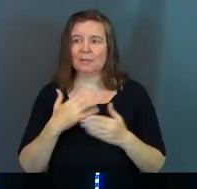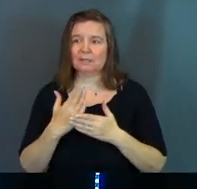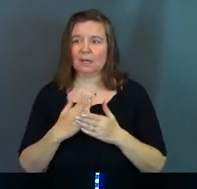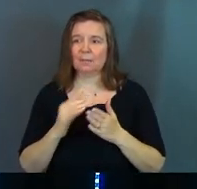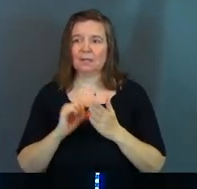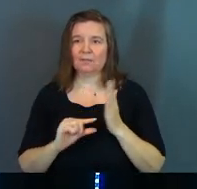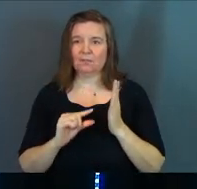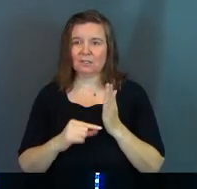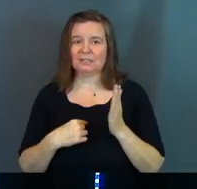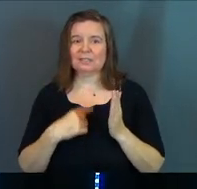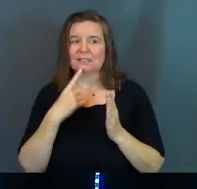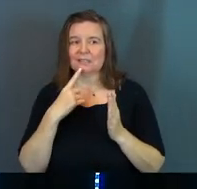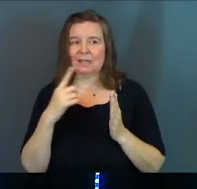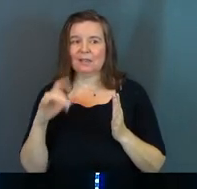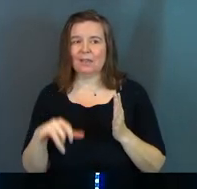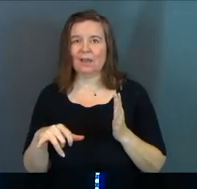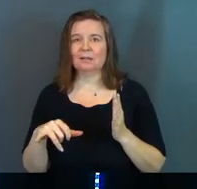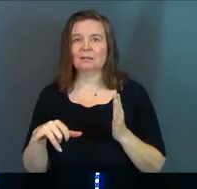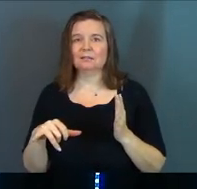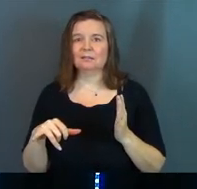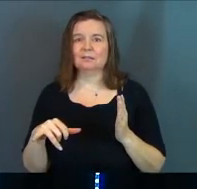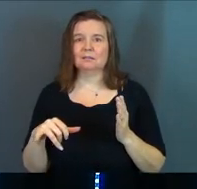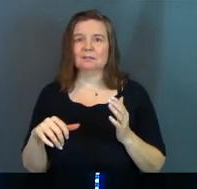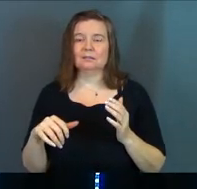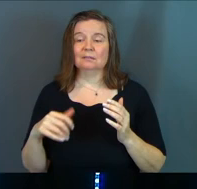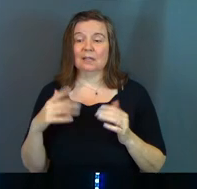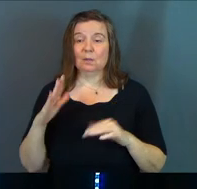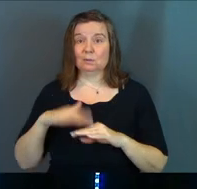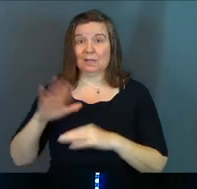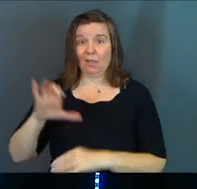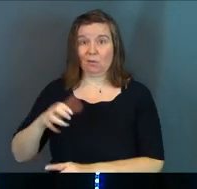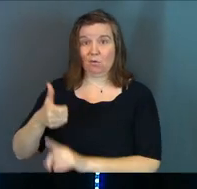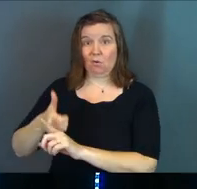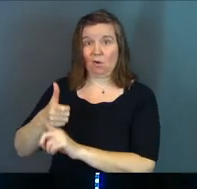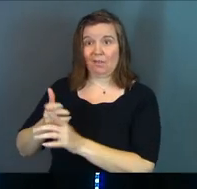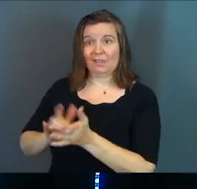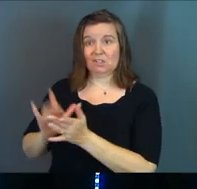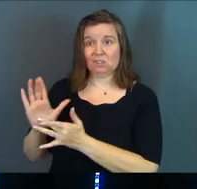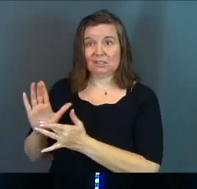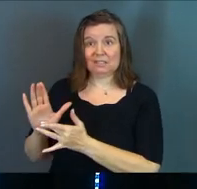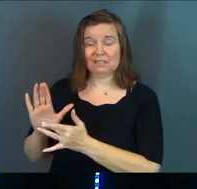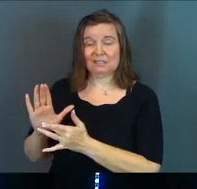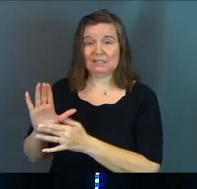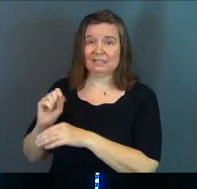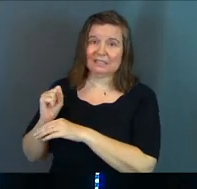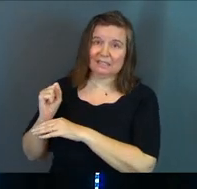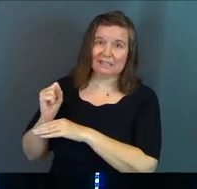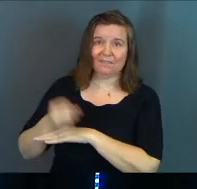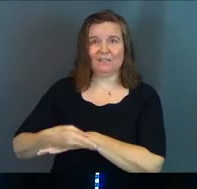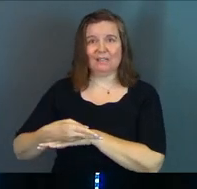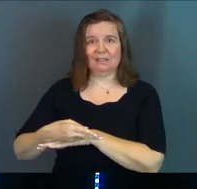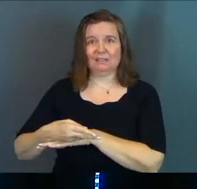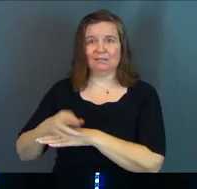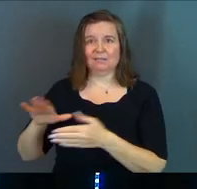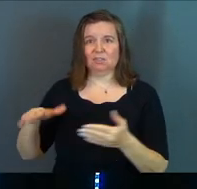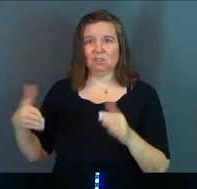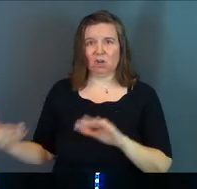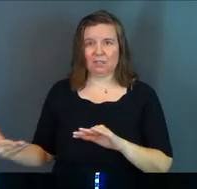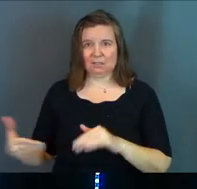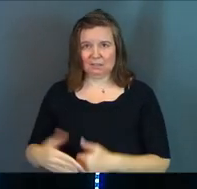of these verses say that it was at the cross that Jesus defeated darkness.